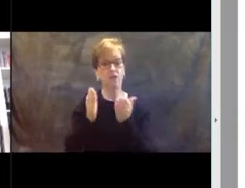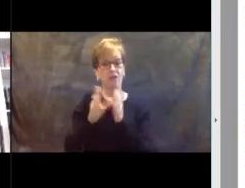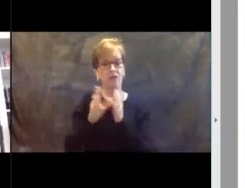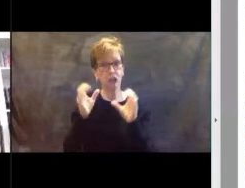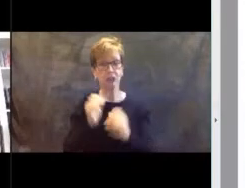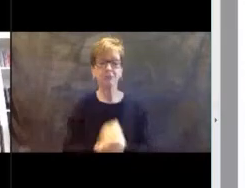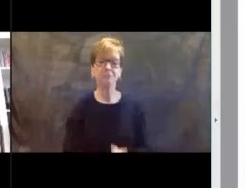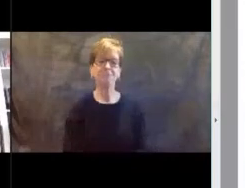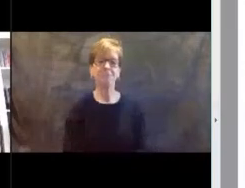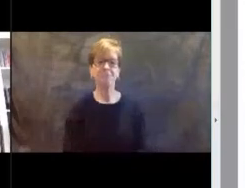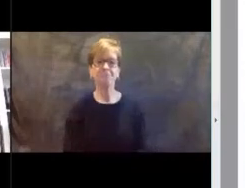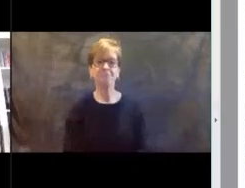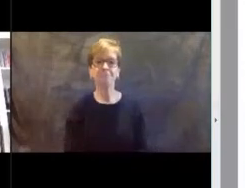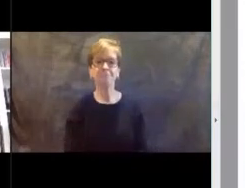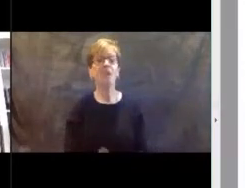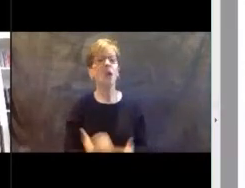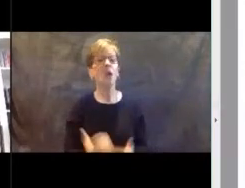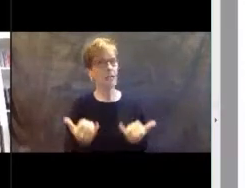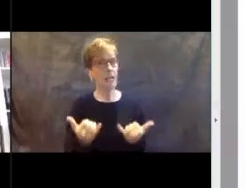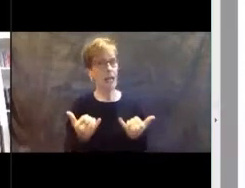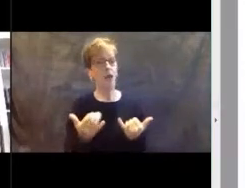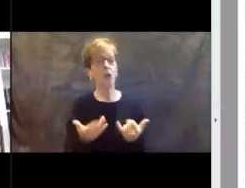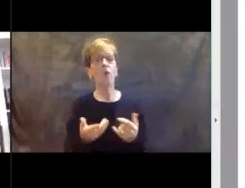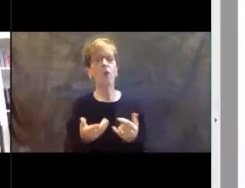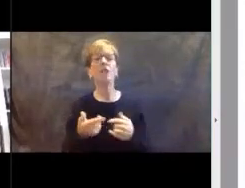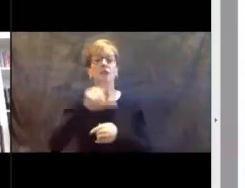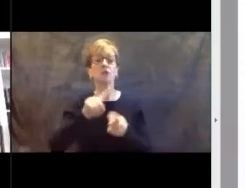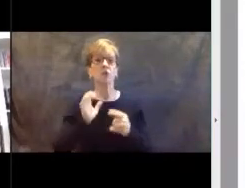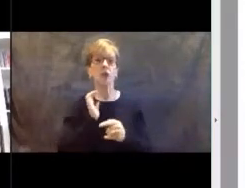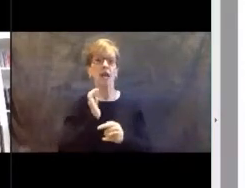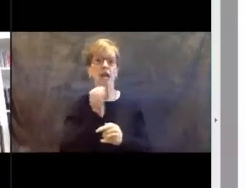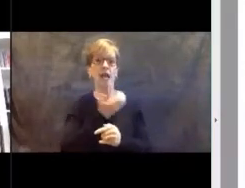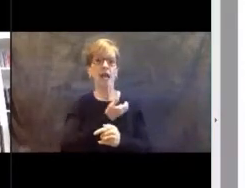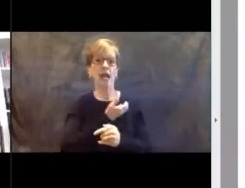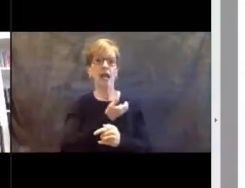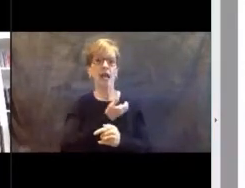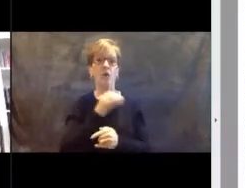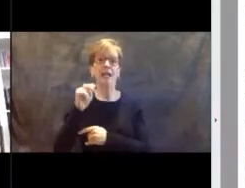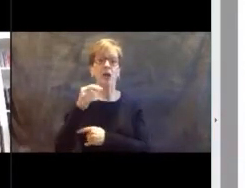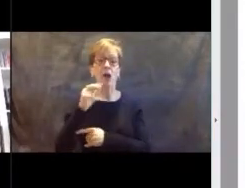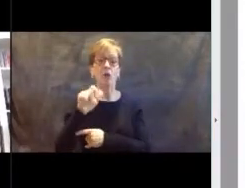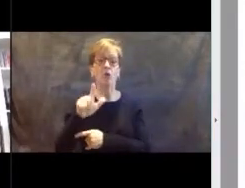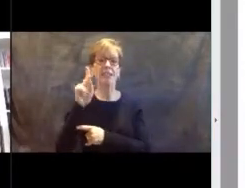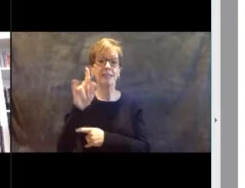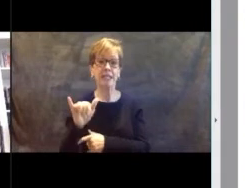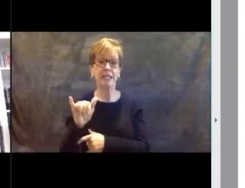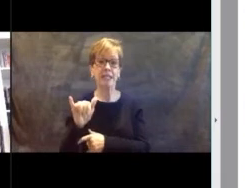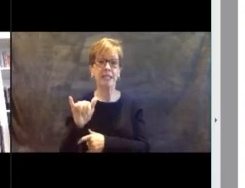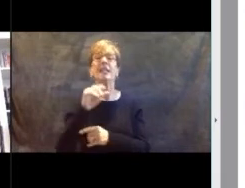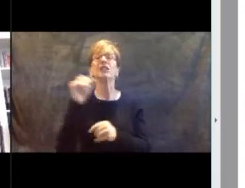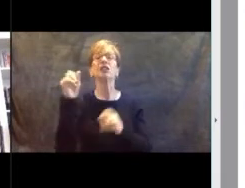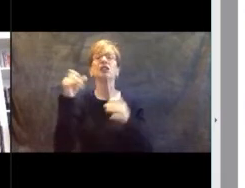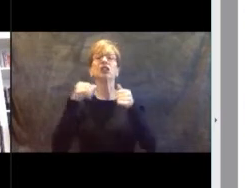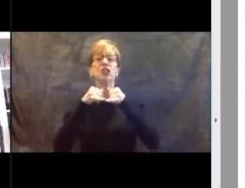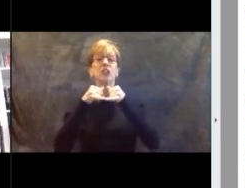We would now like to move to our inaugural Kentucky NBCT Network Champion Awards.